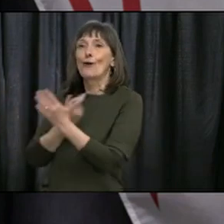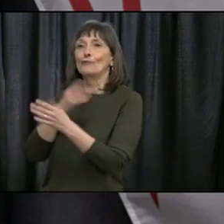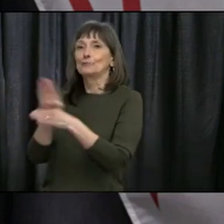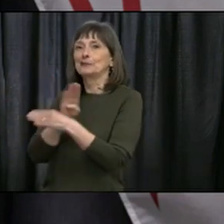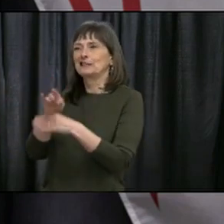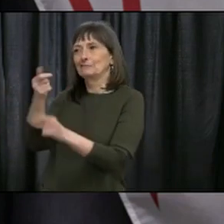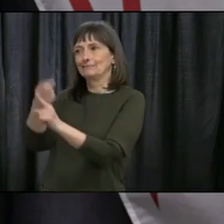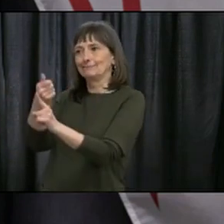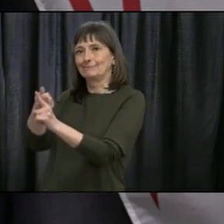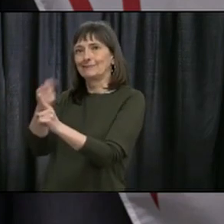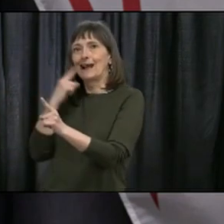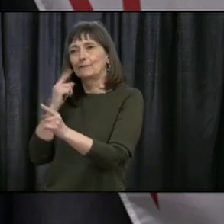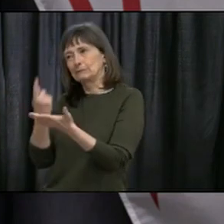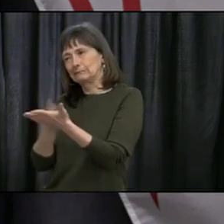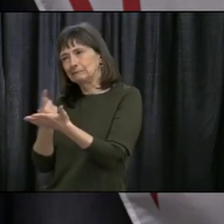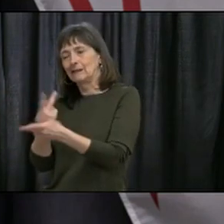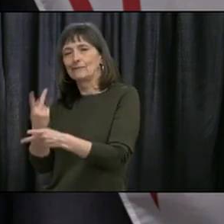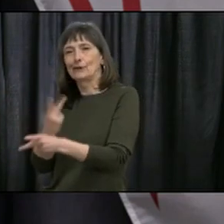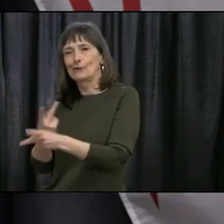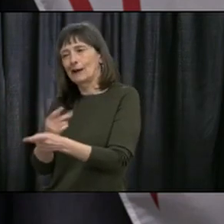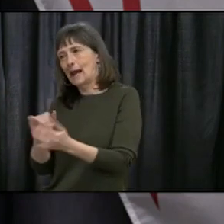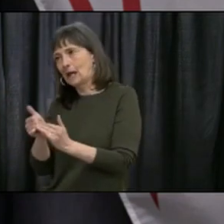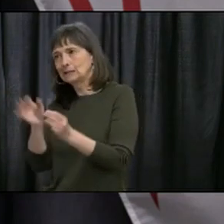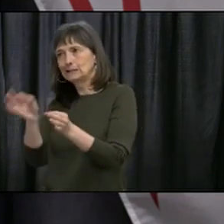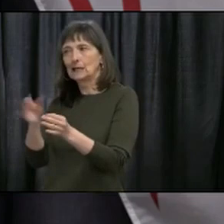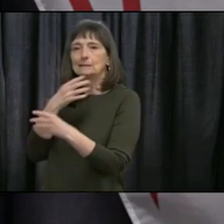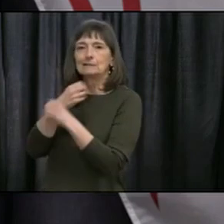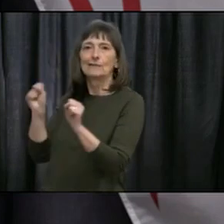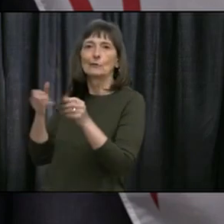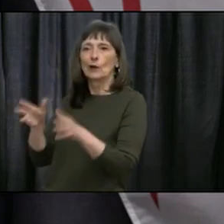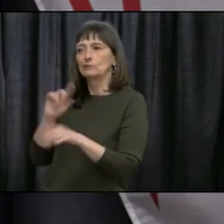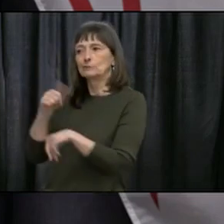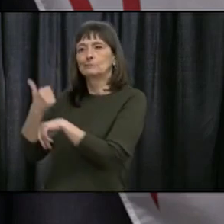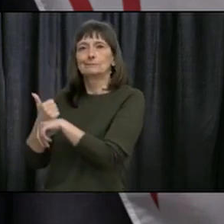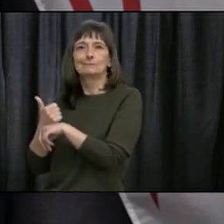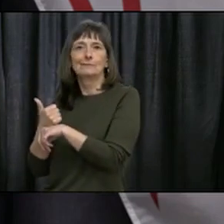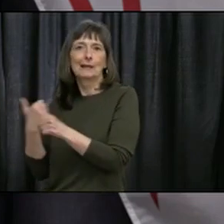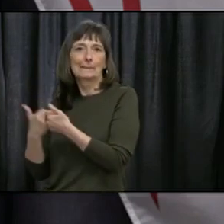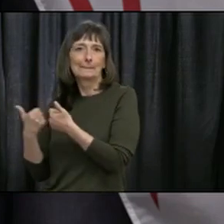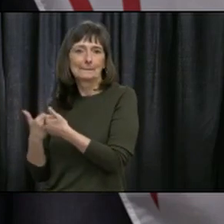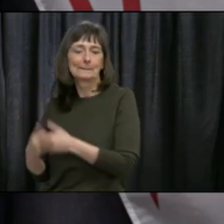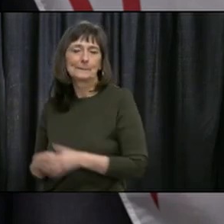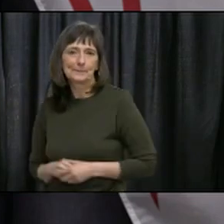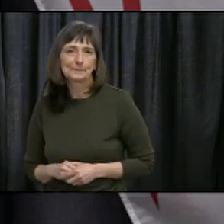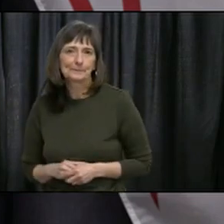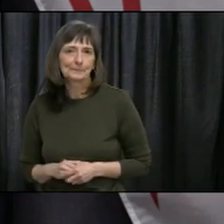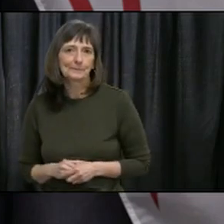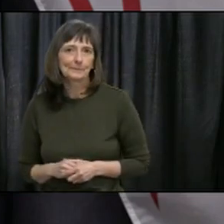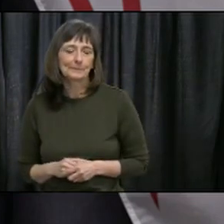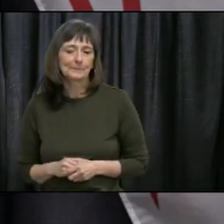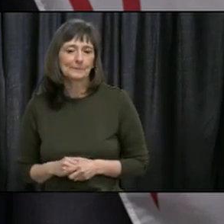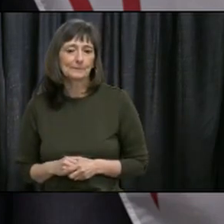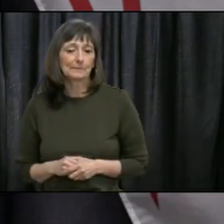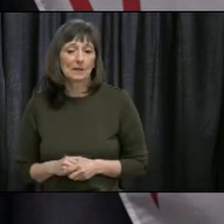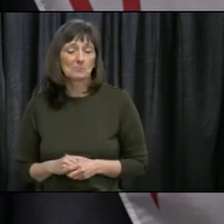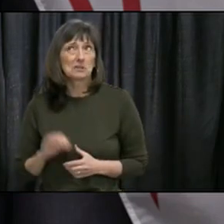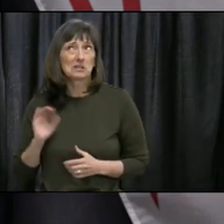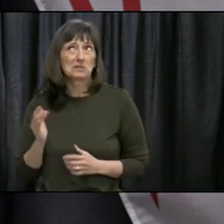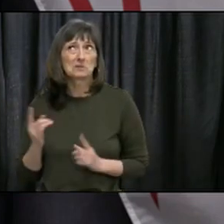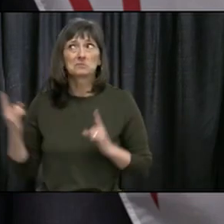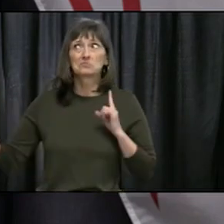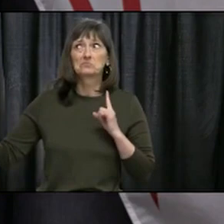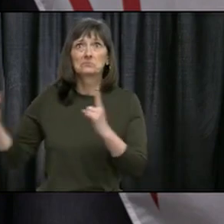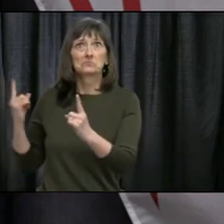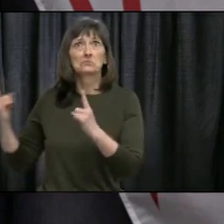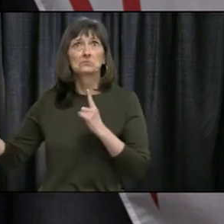talk about that and try to decide what's the safest and best way to do that. But it does seem to be